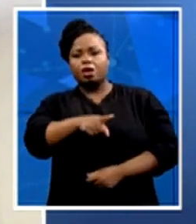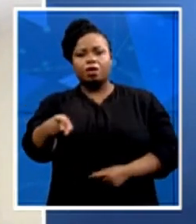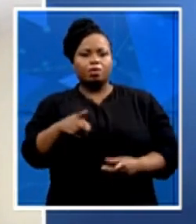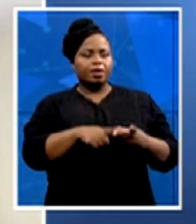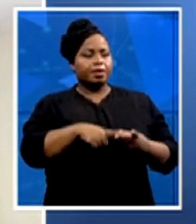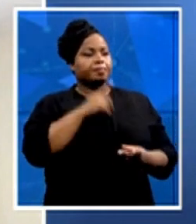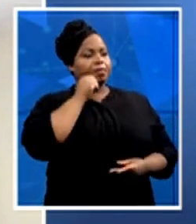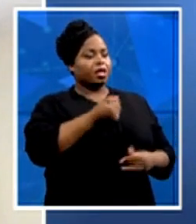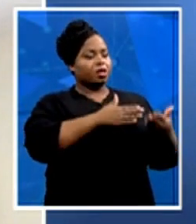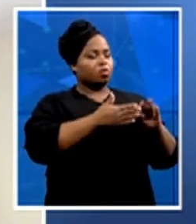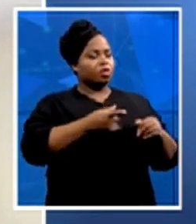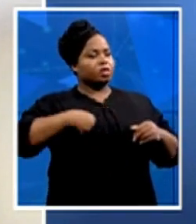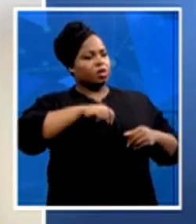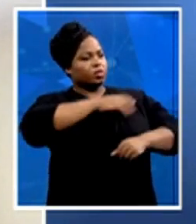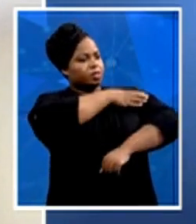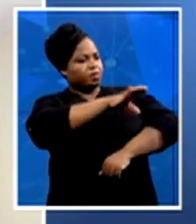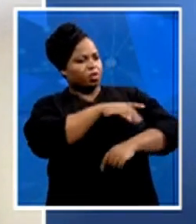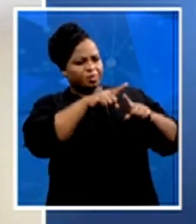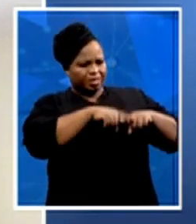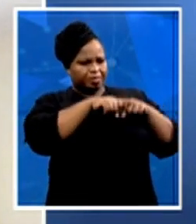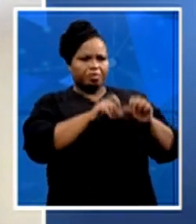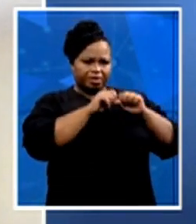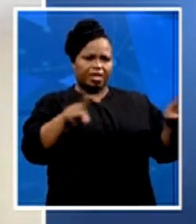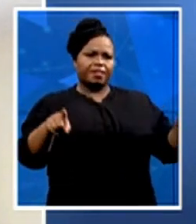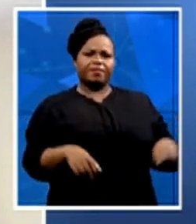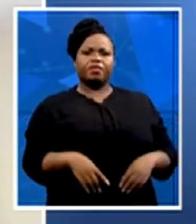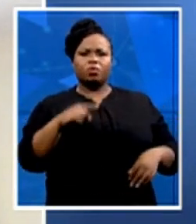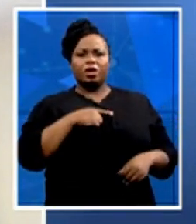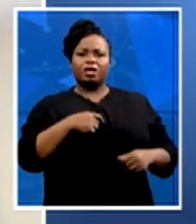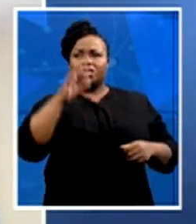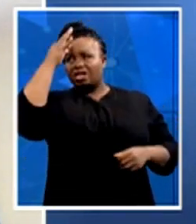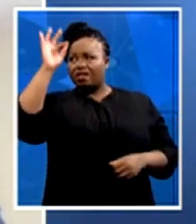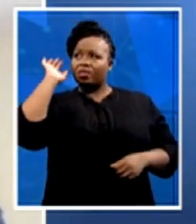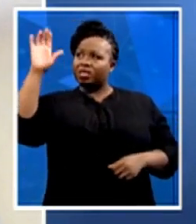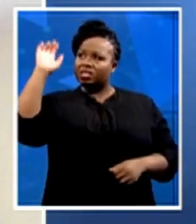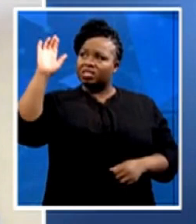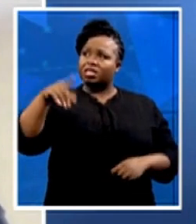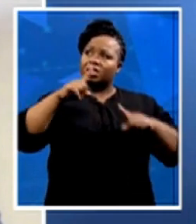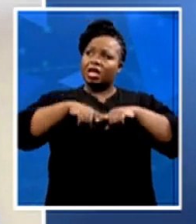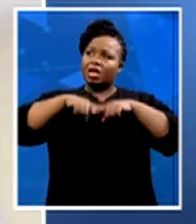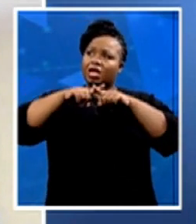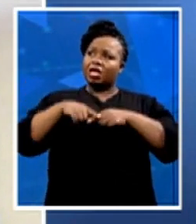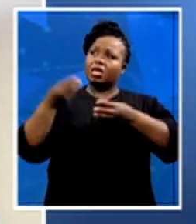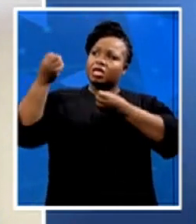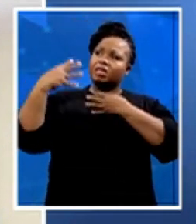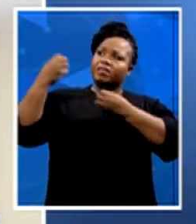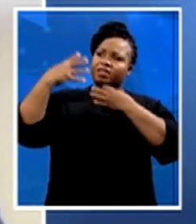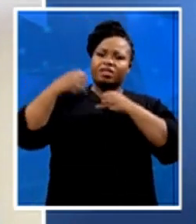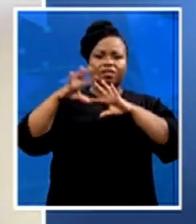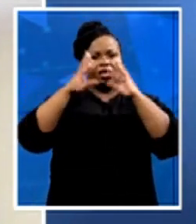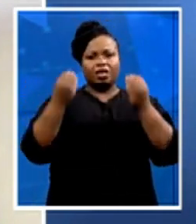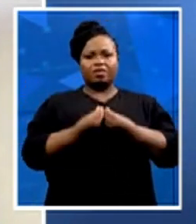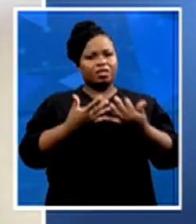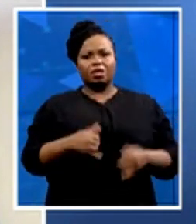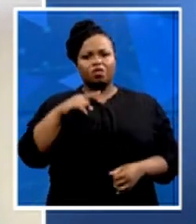-reliant and self-help, not be reliant mainly on government, on handouts, on grants, and et cetera. Because